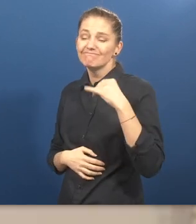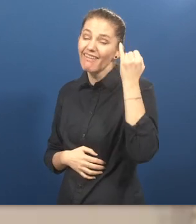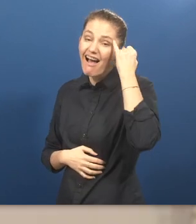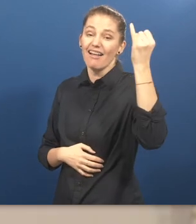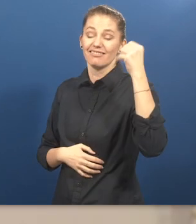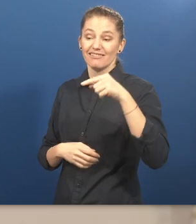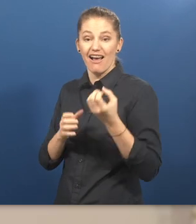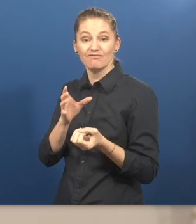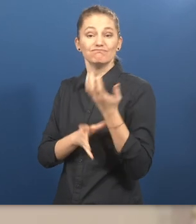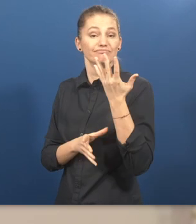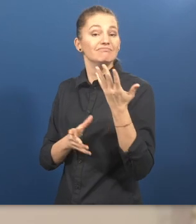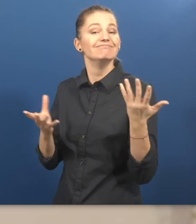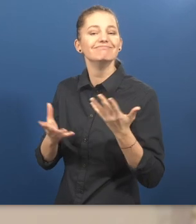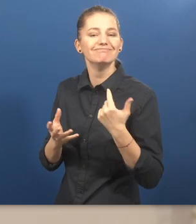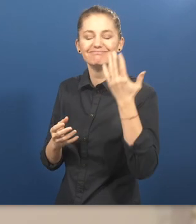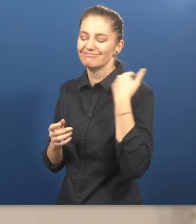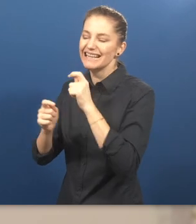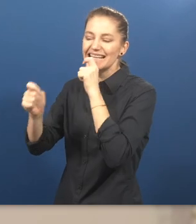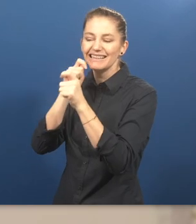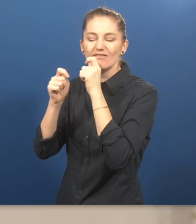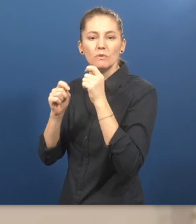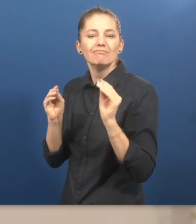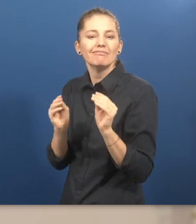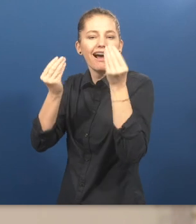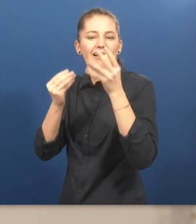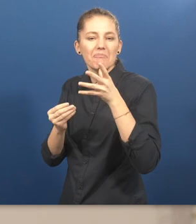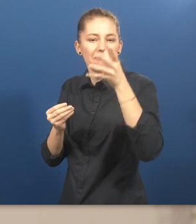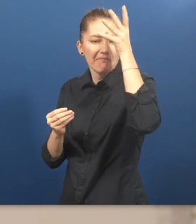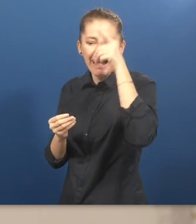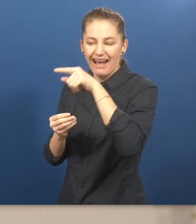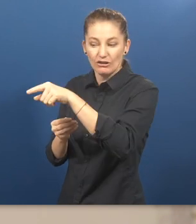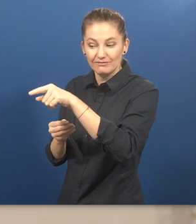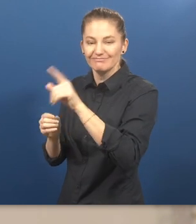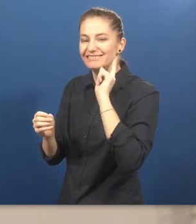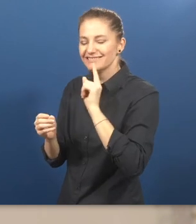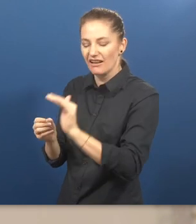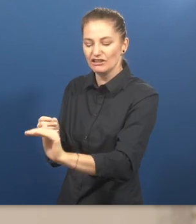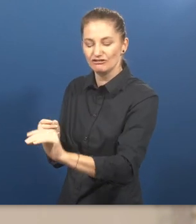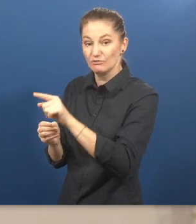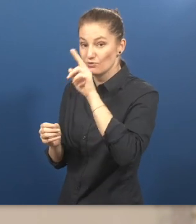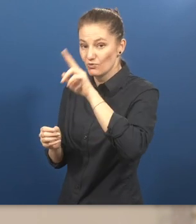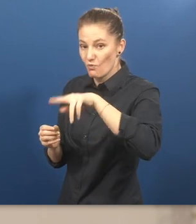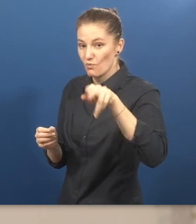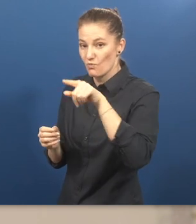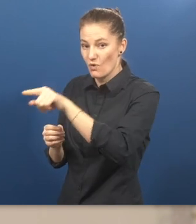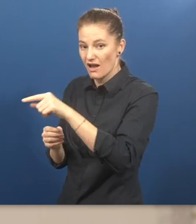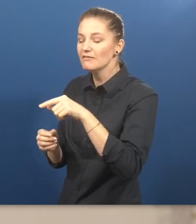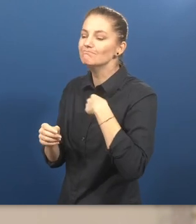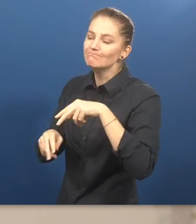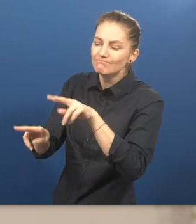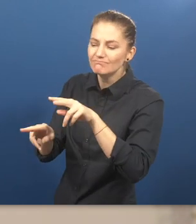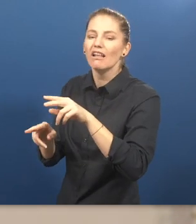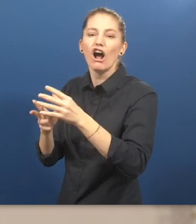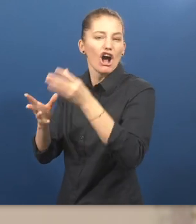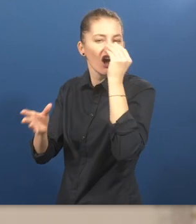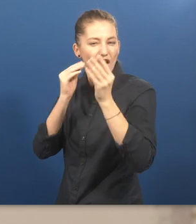This solution came about when I was interviewing young parents to deaf children in Norway and learning that less than one